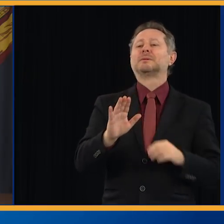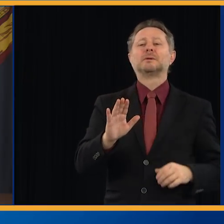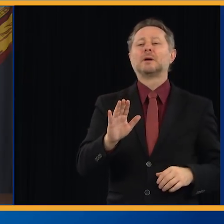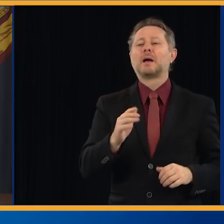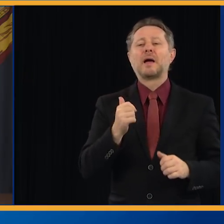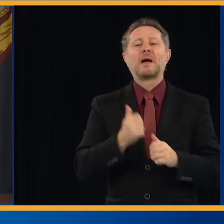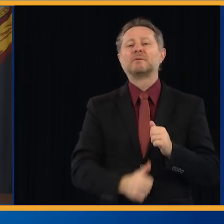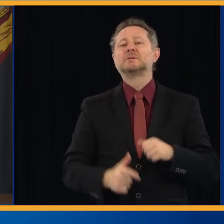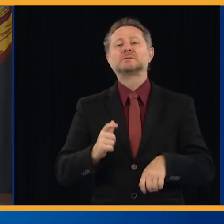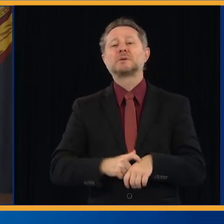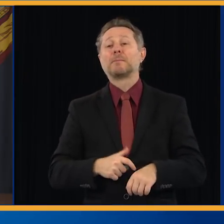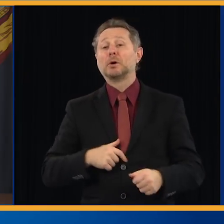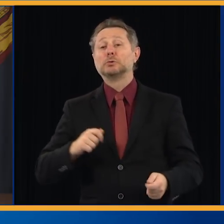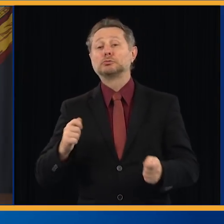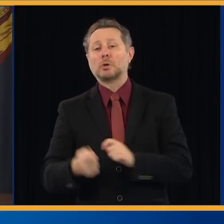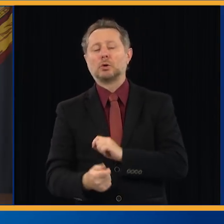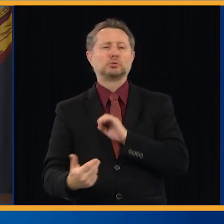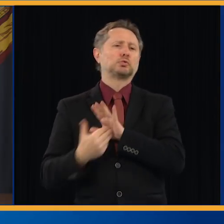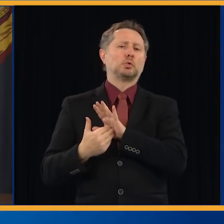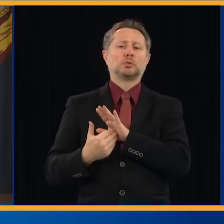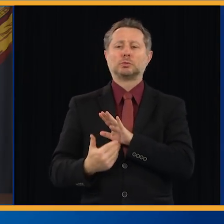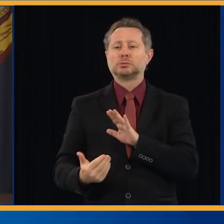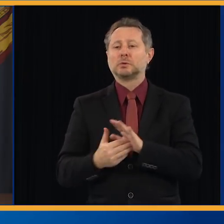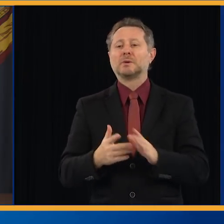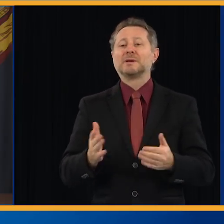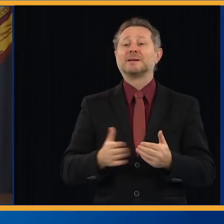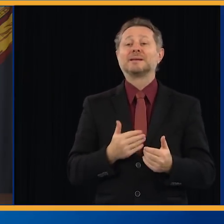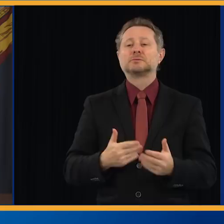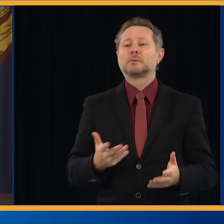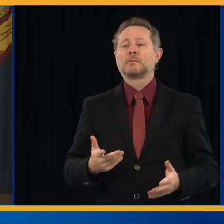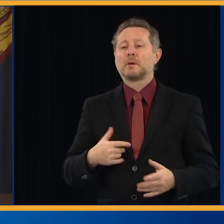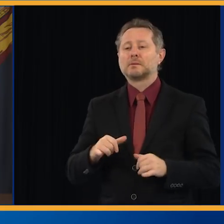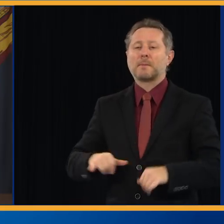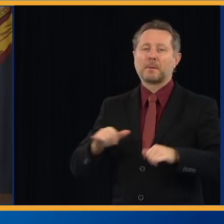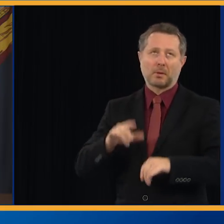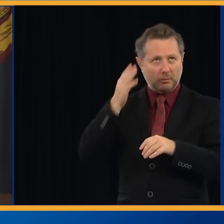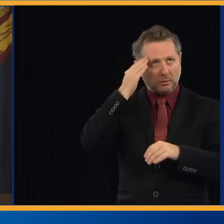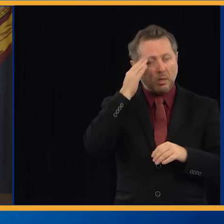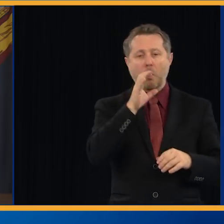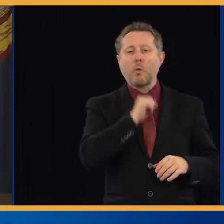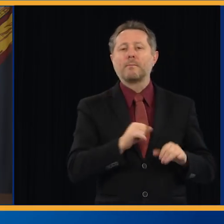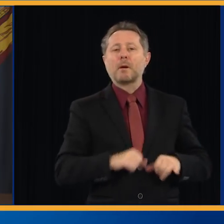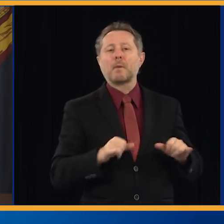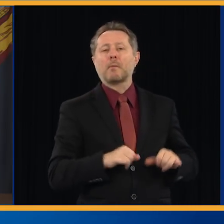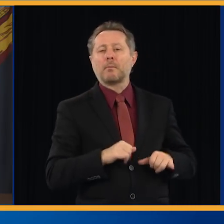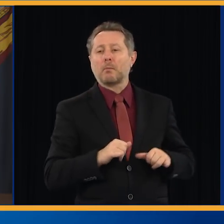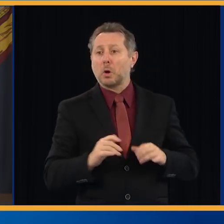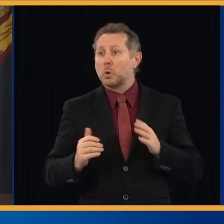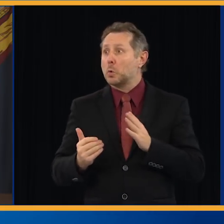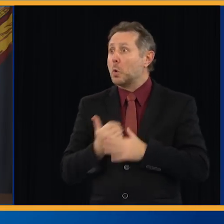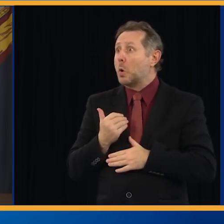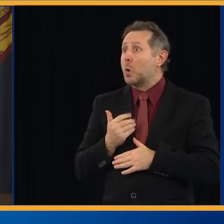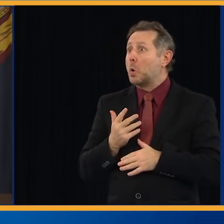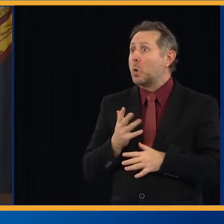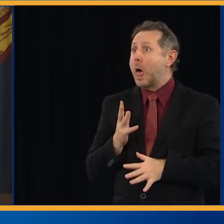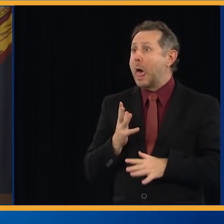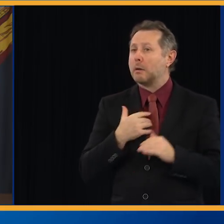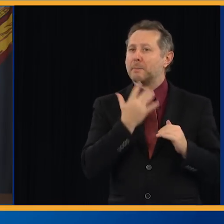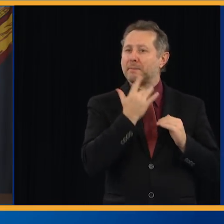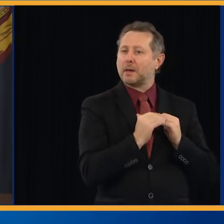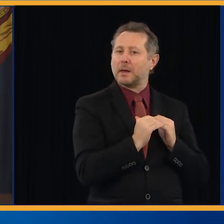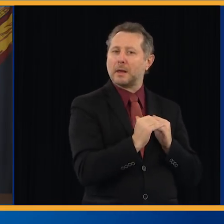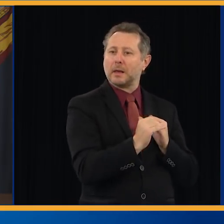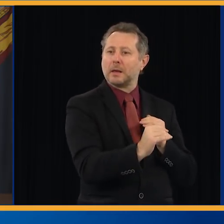So it's always easier just to stay status quo. It's always easier not to risk, to